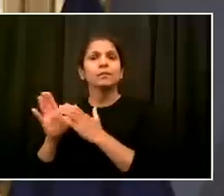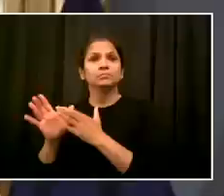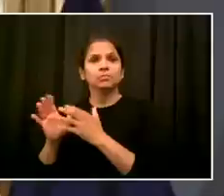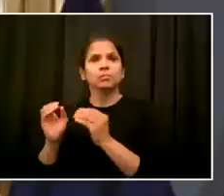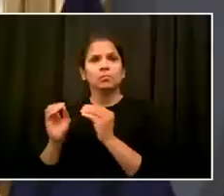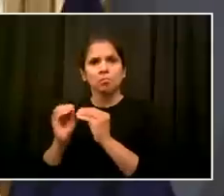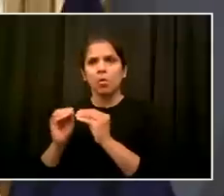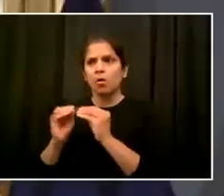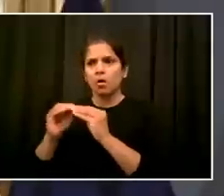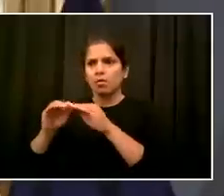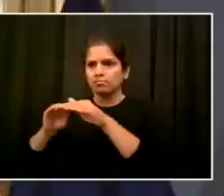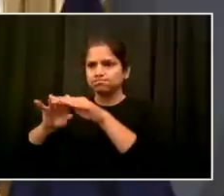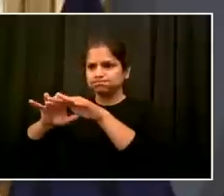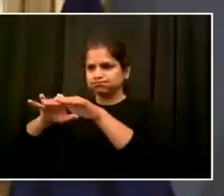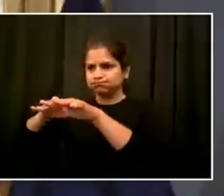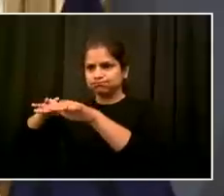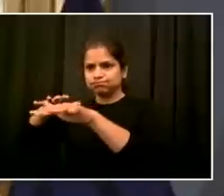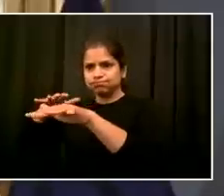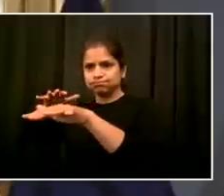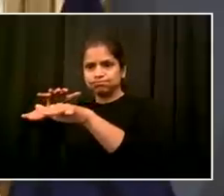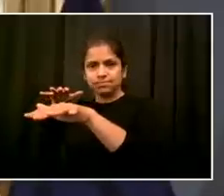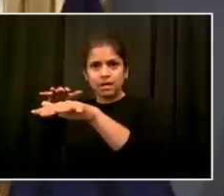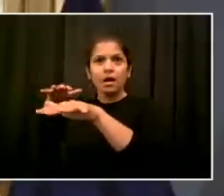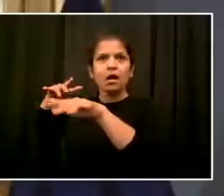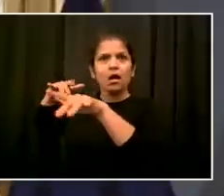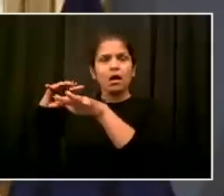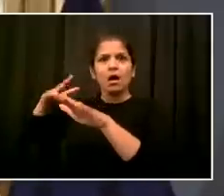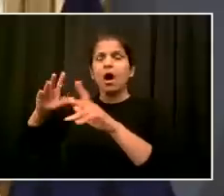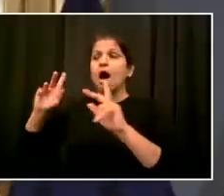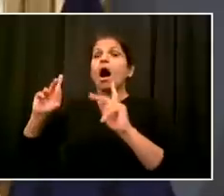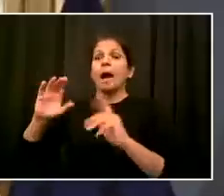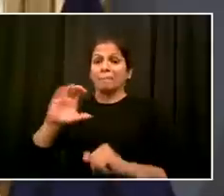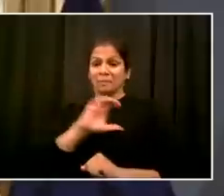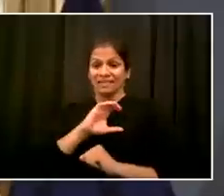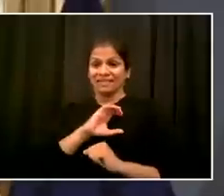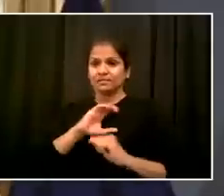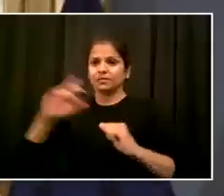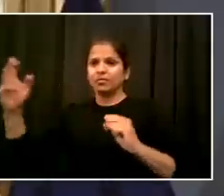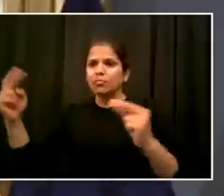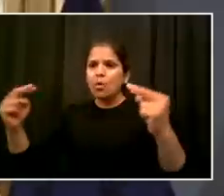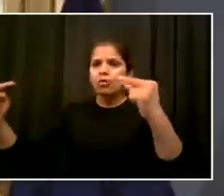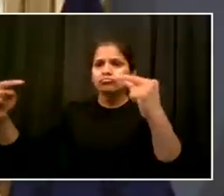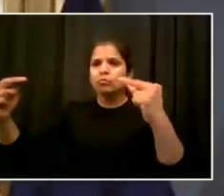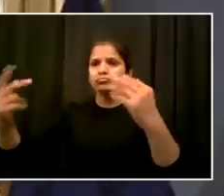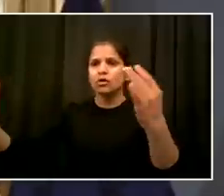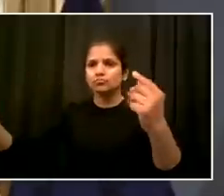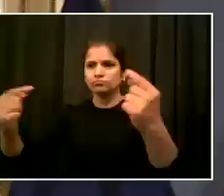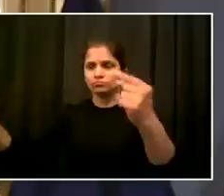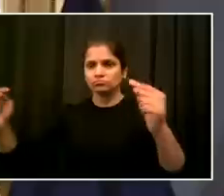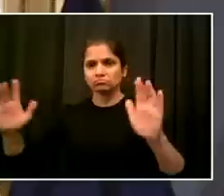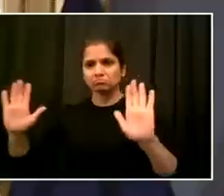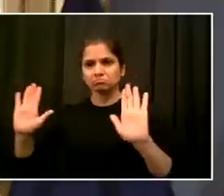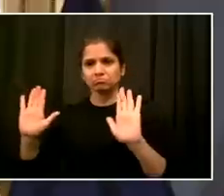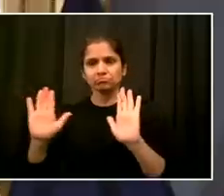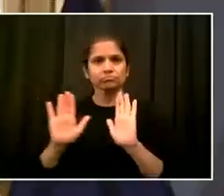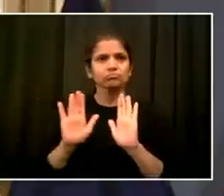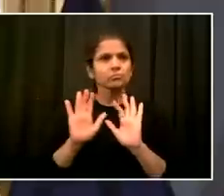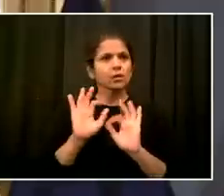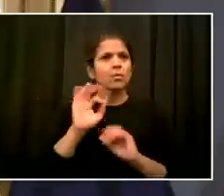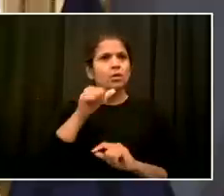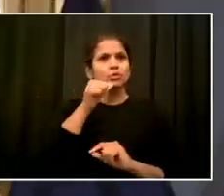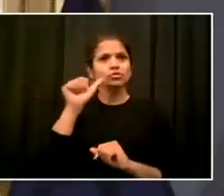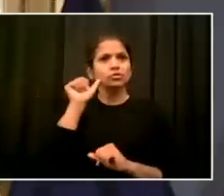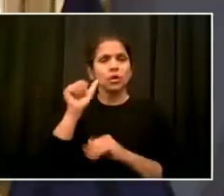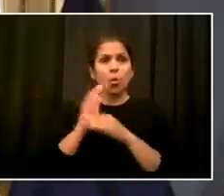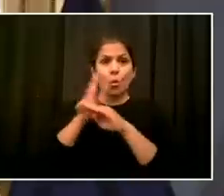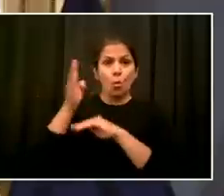At the end of the night, to summarize, there were over 300 arrests made, closer to 350, primarily for minor